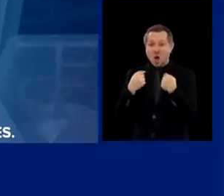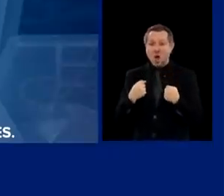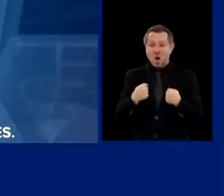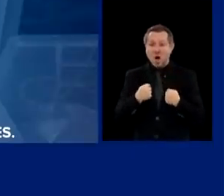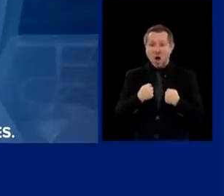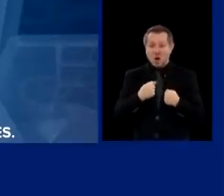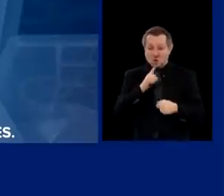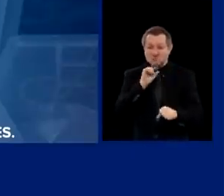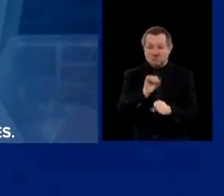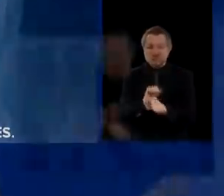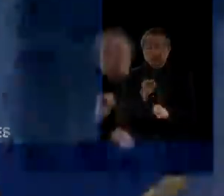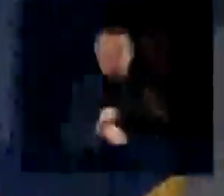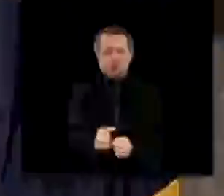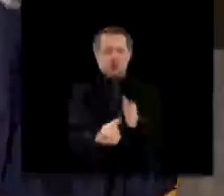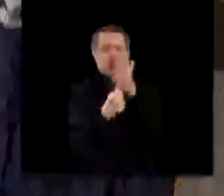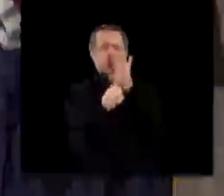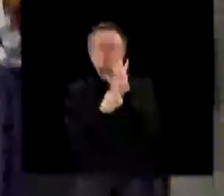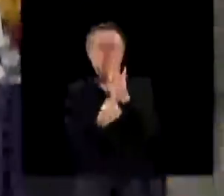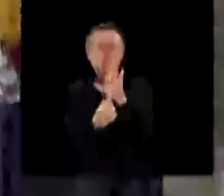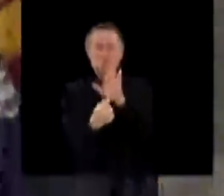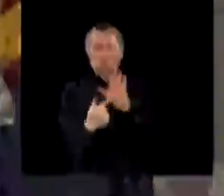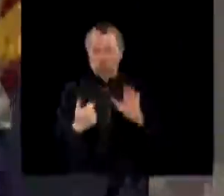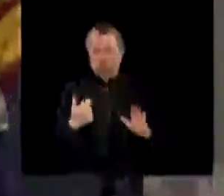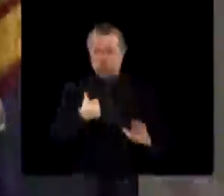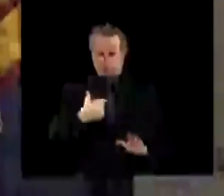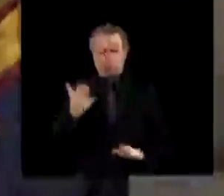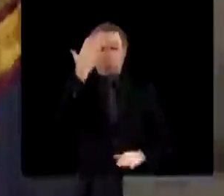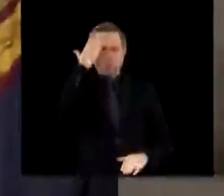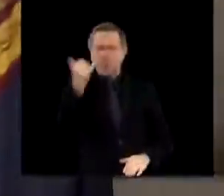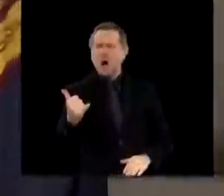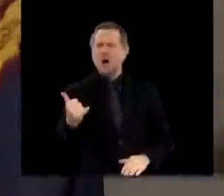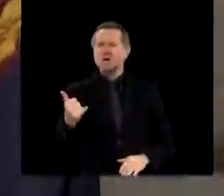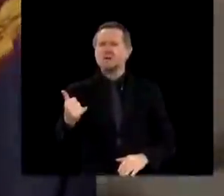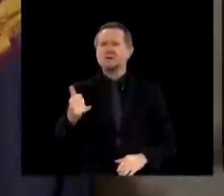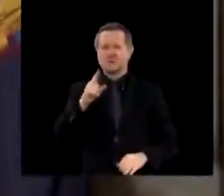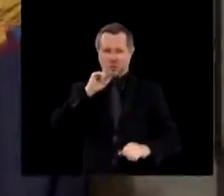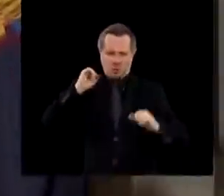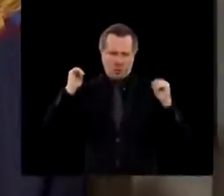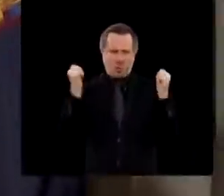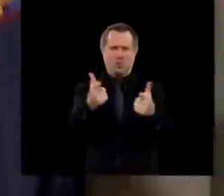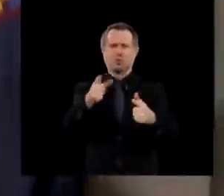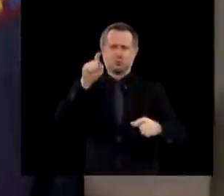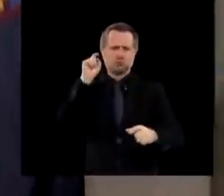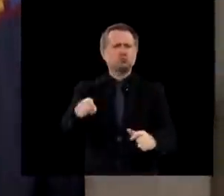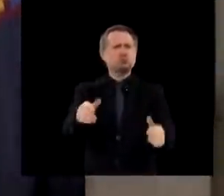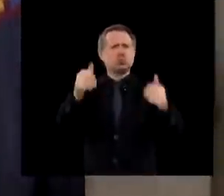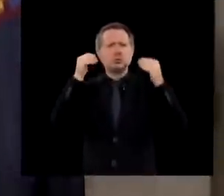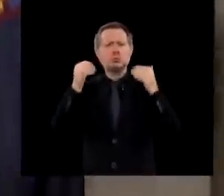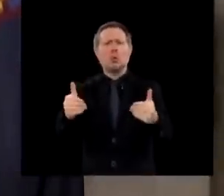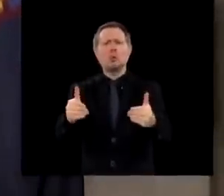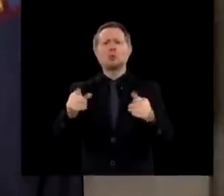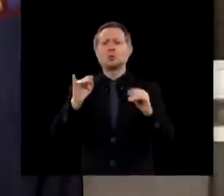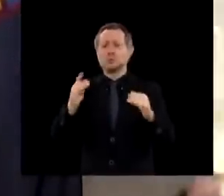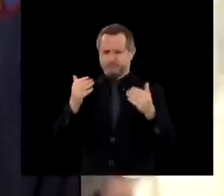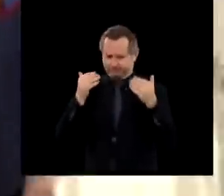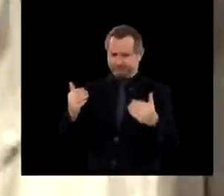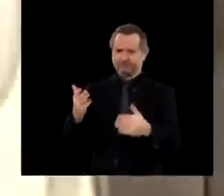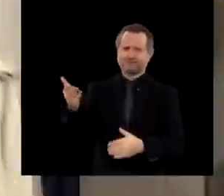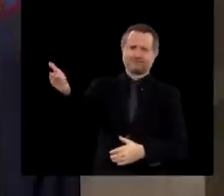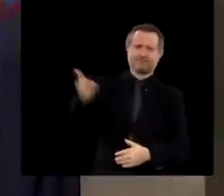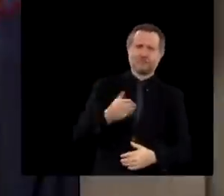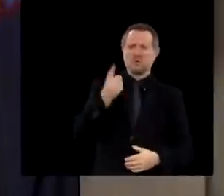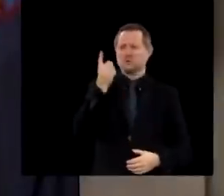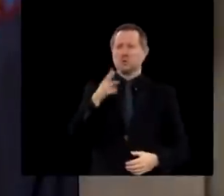why there should be no reluctance. This is Dr. Elizabeth